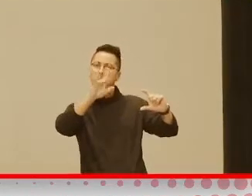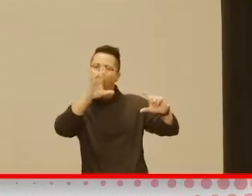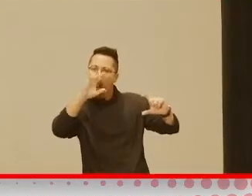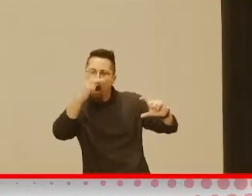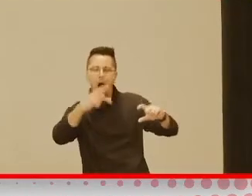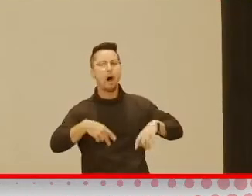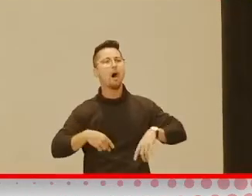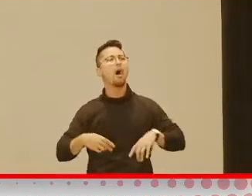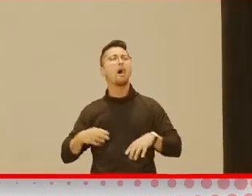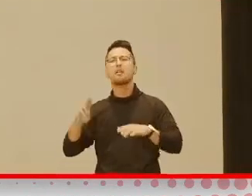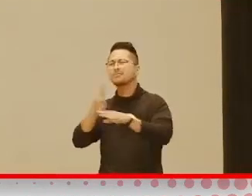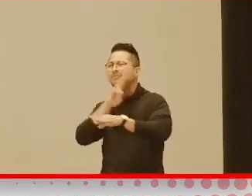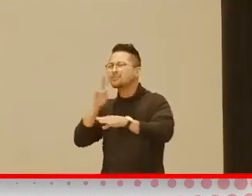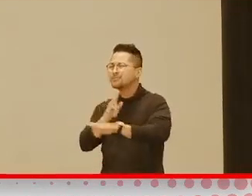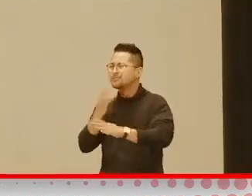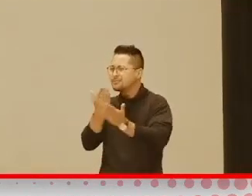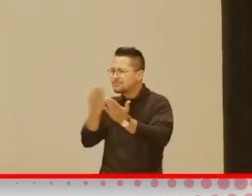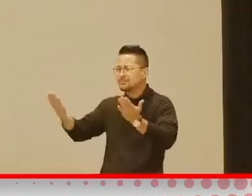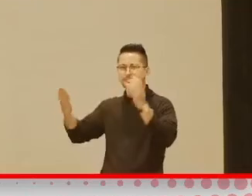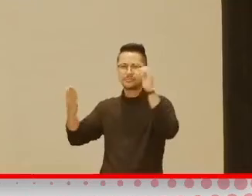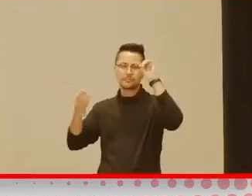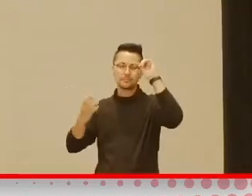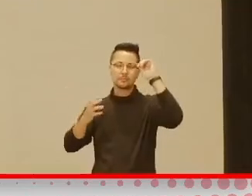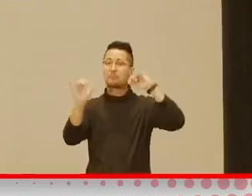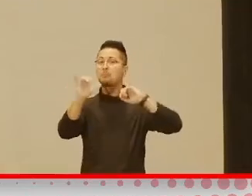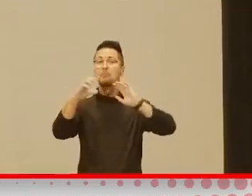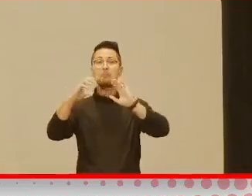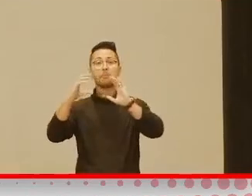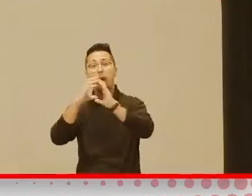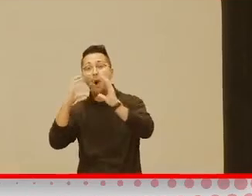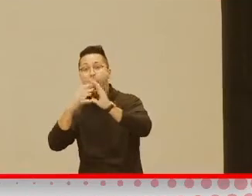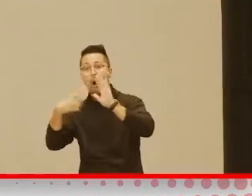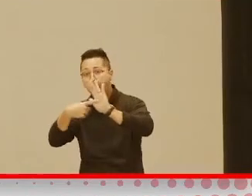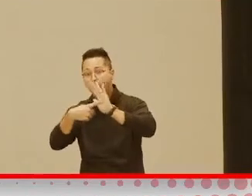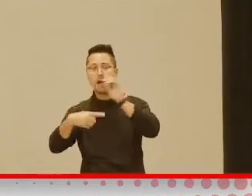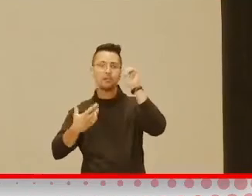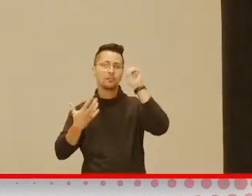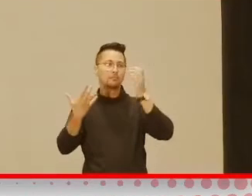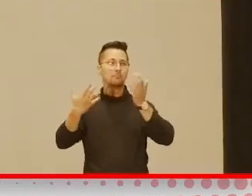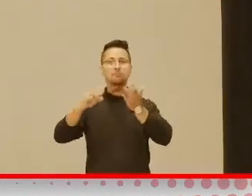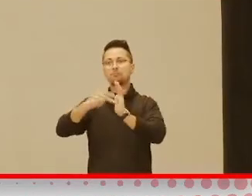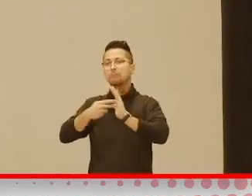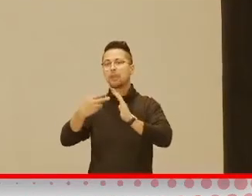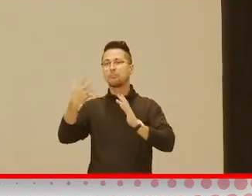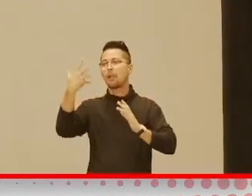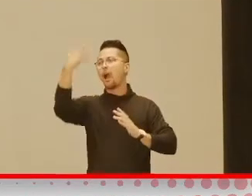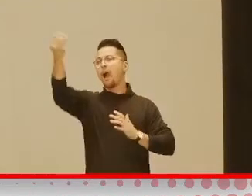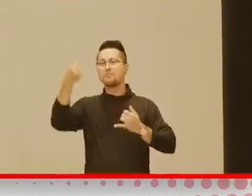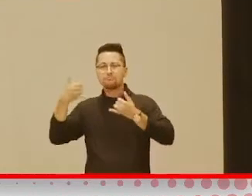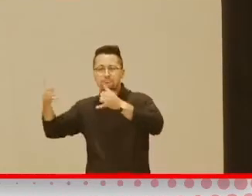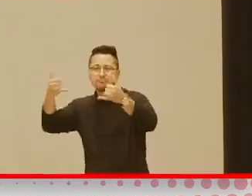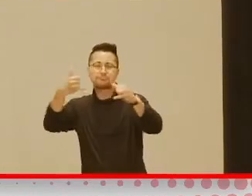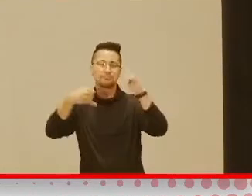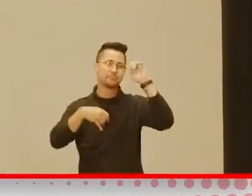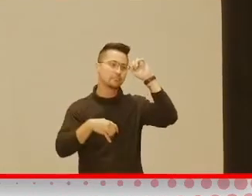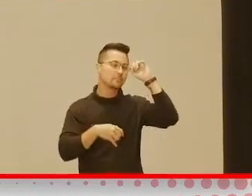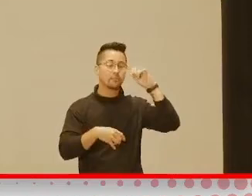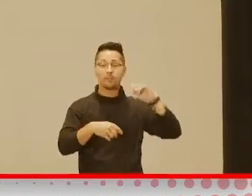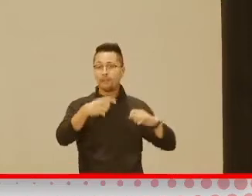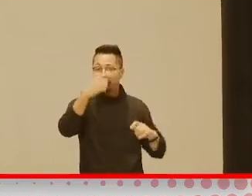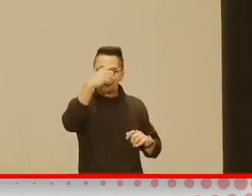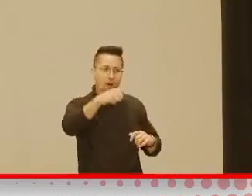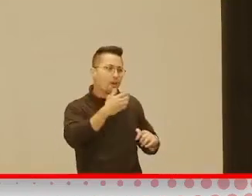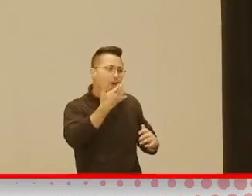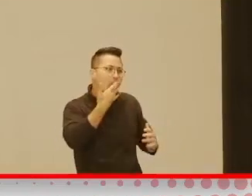-dimensional objects. So the ball would be like for going outside to play, and then perhaps we're going to sit in color, so you put crayons there,